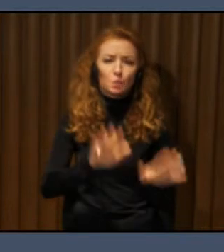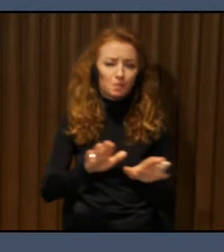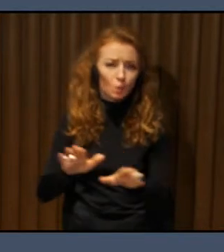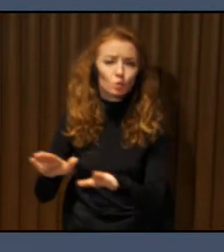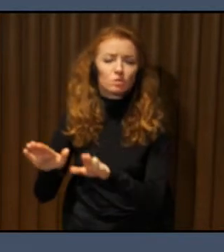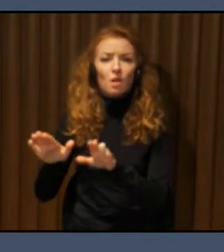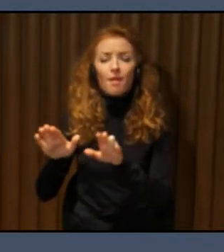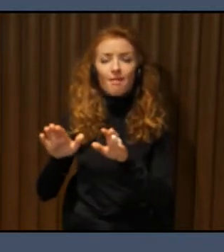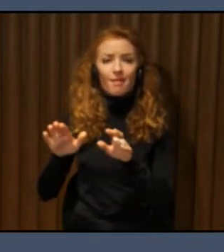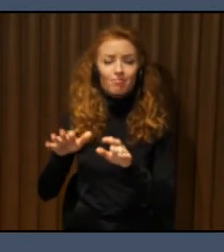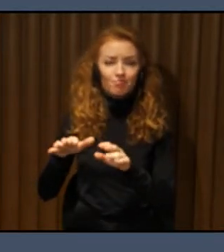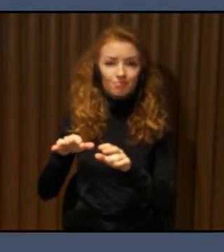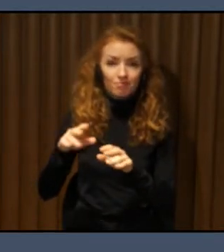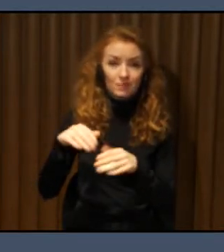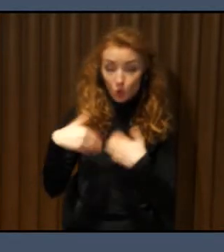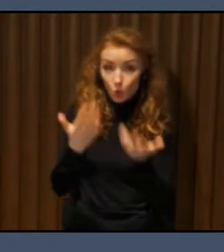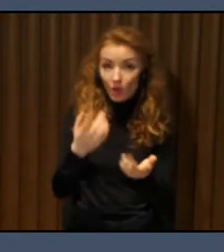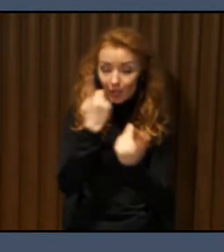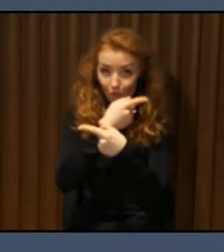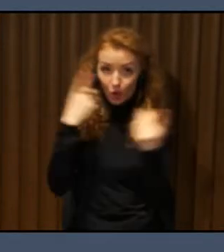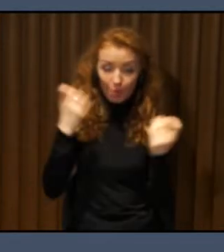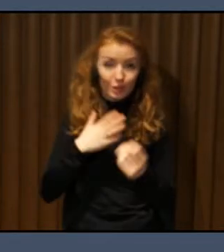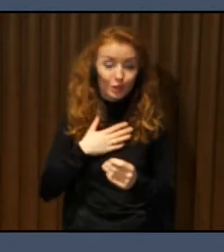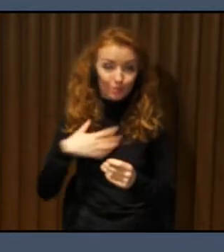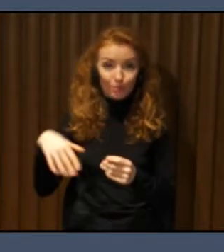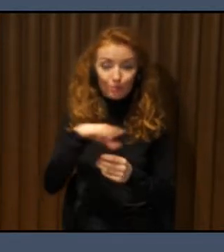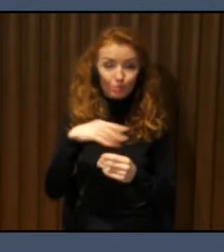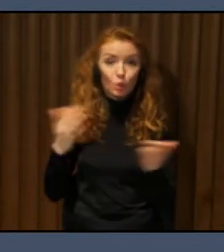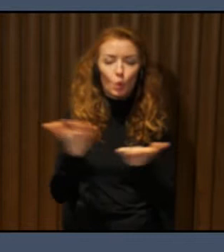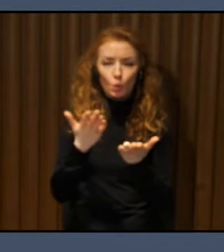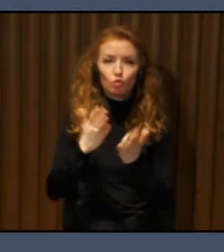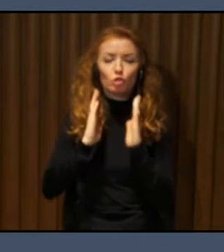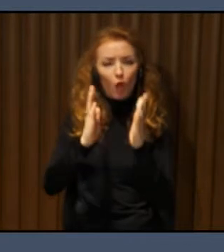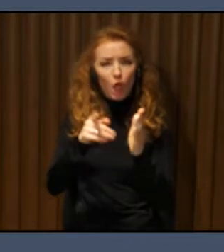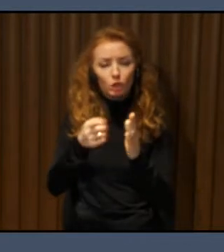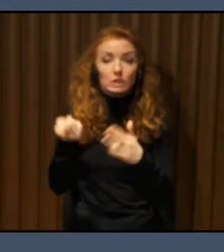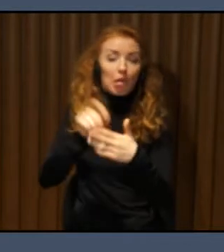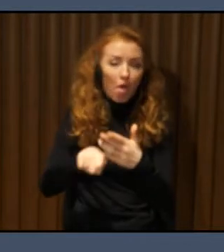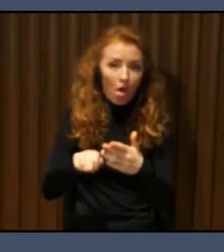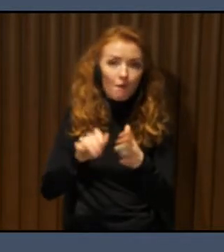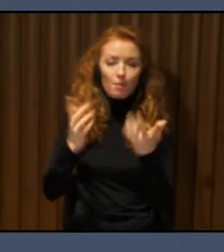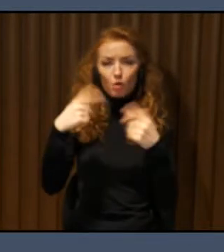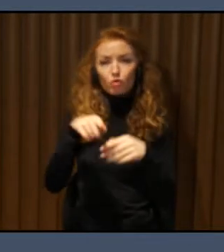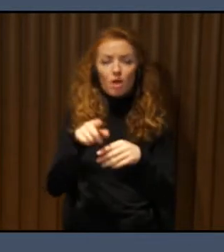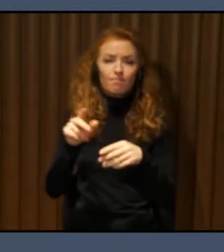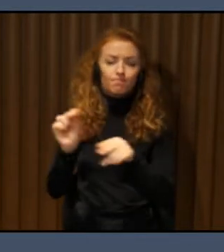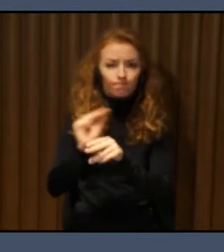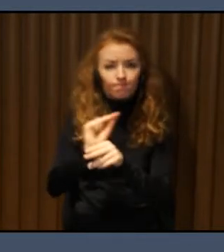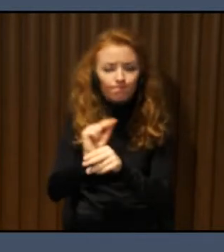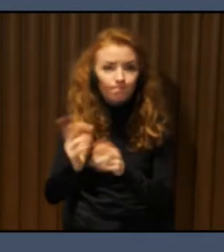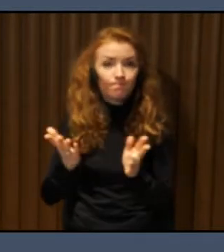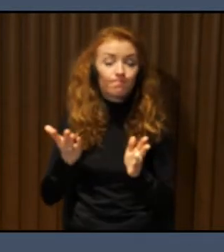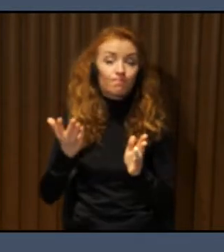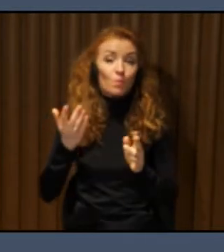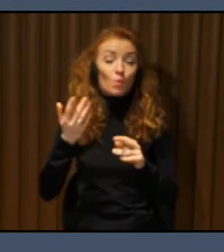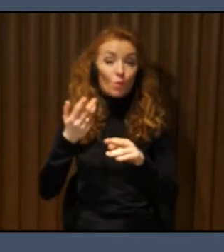when they are doing building work. They can add points of interest. They can say we have tactile on the floor and we will implement it in